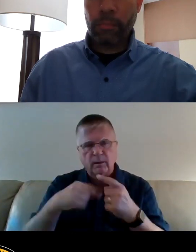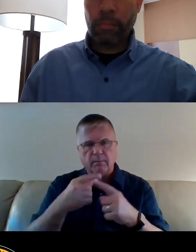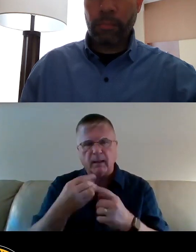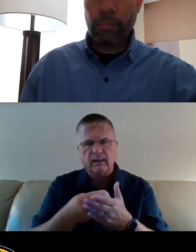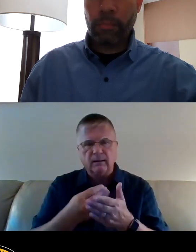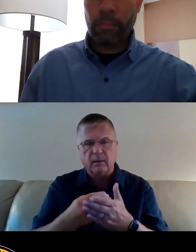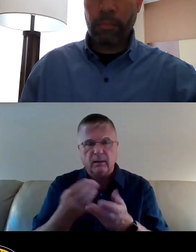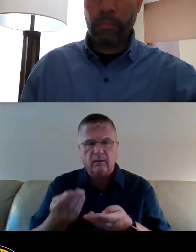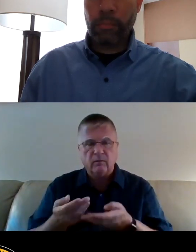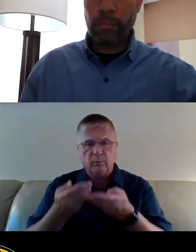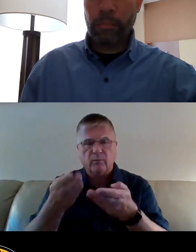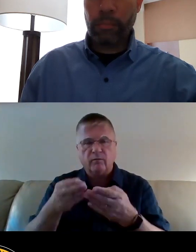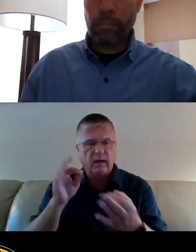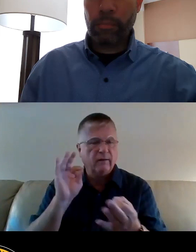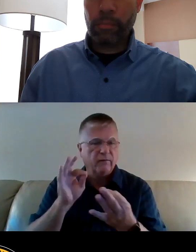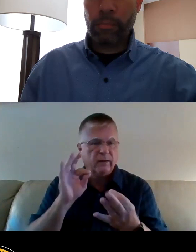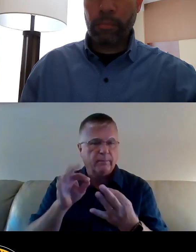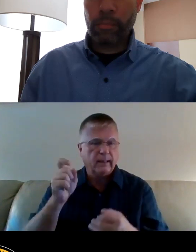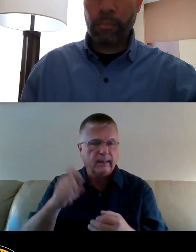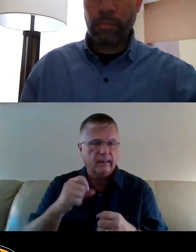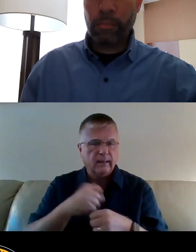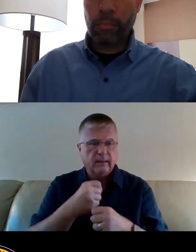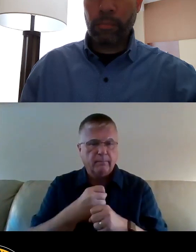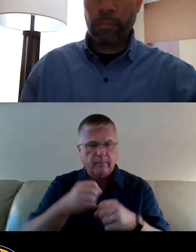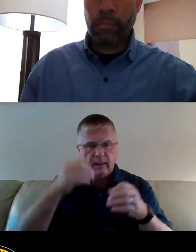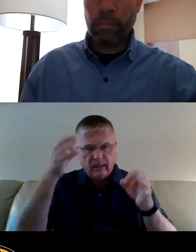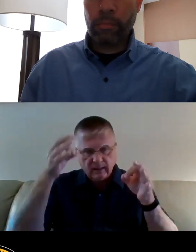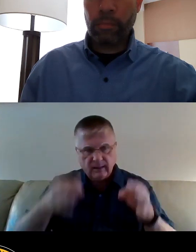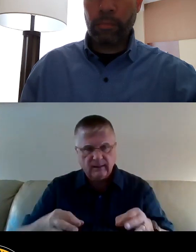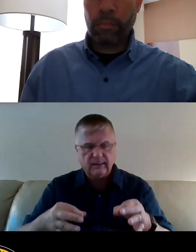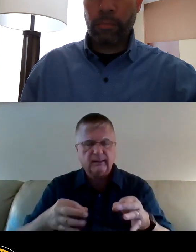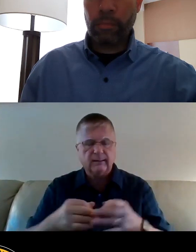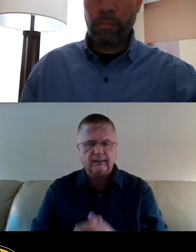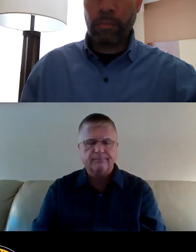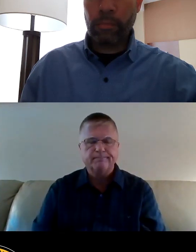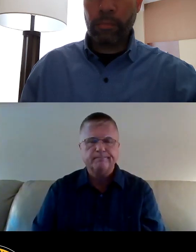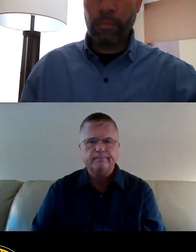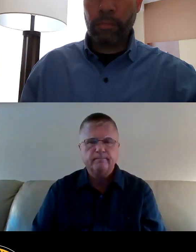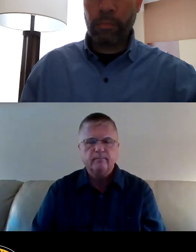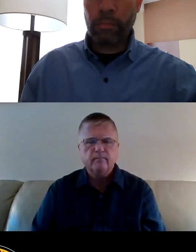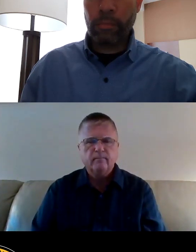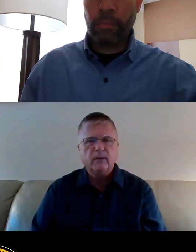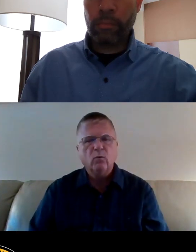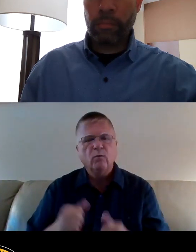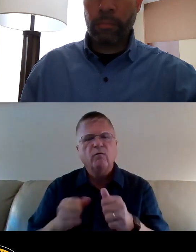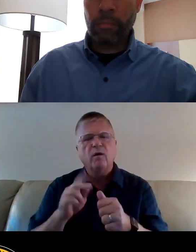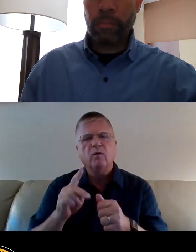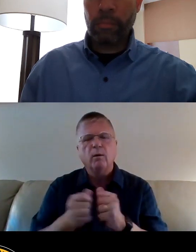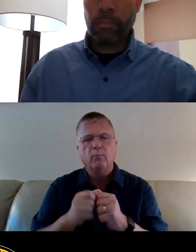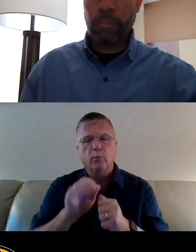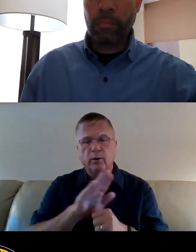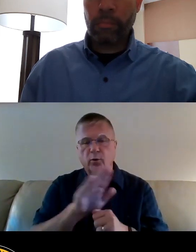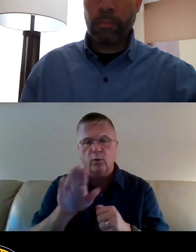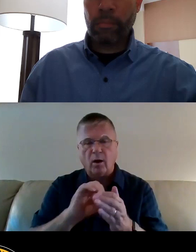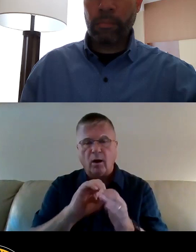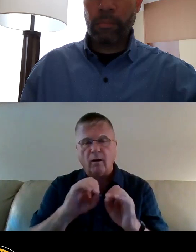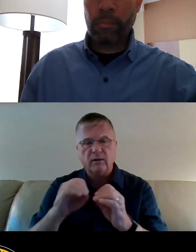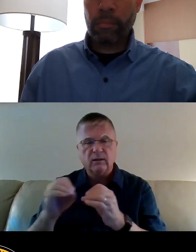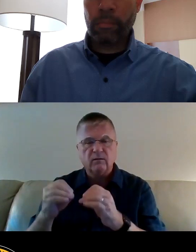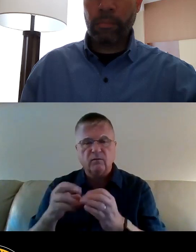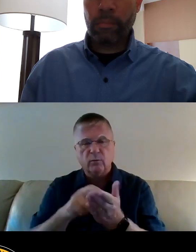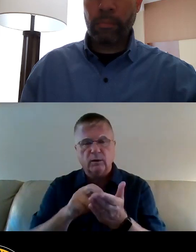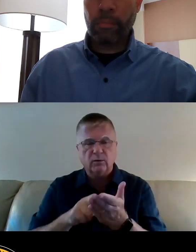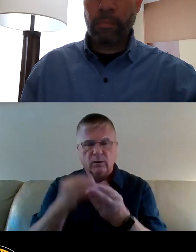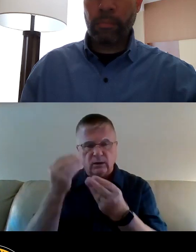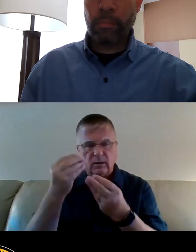provide the feedback necessary to make these decisions today. We will follow up with your offices for registration information.